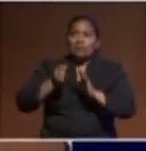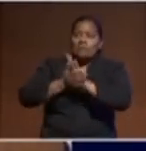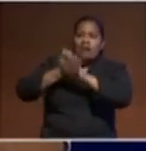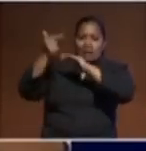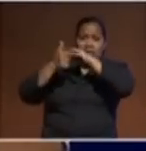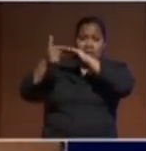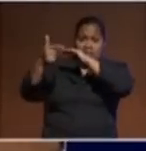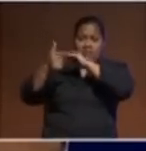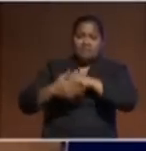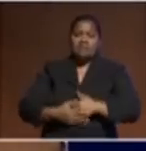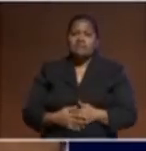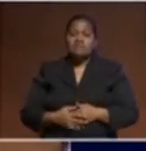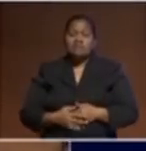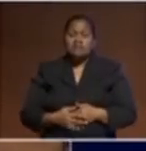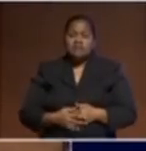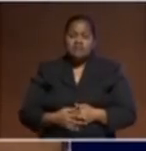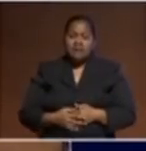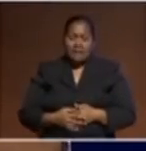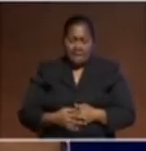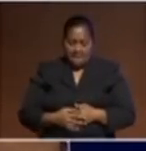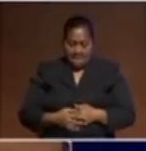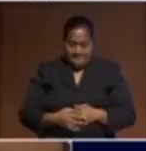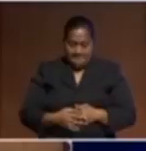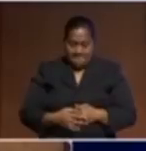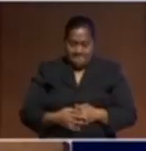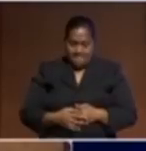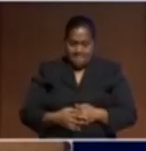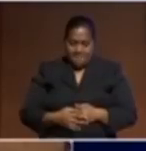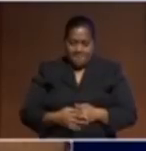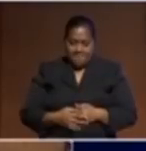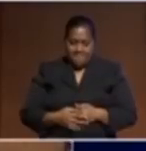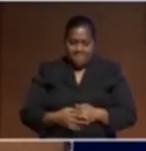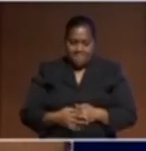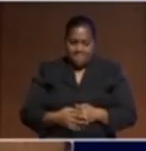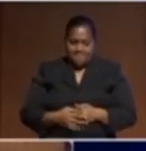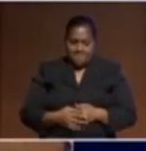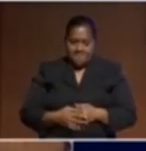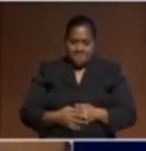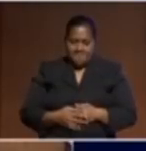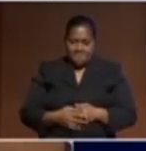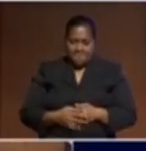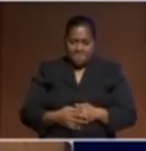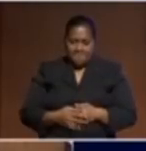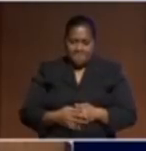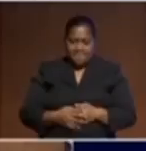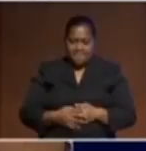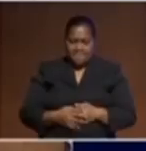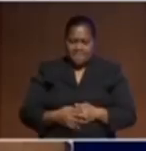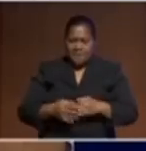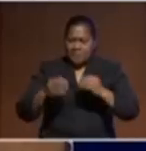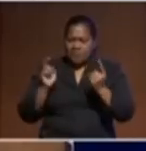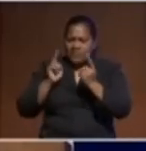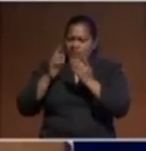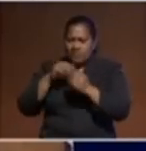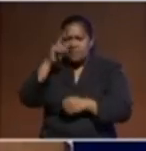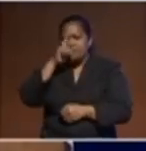individual, I wrote a letter to the American people and to the government to condemn the